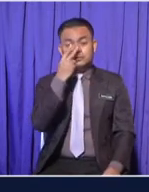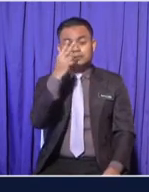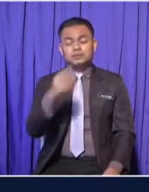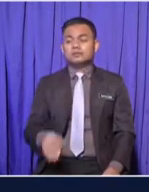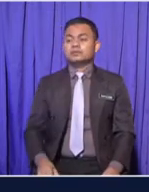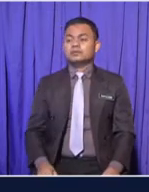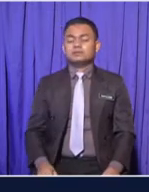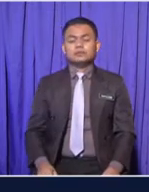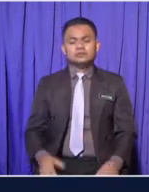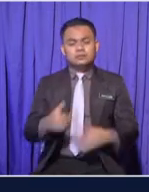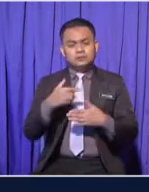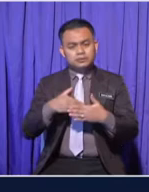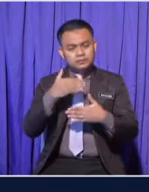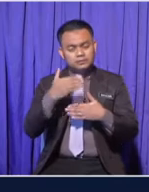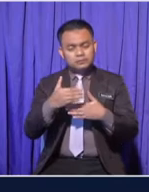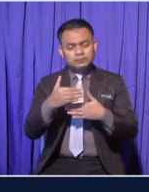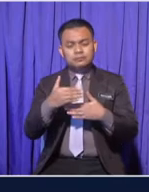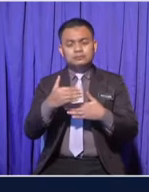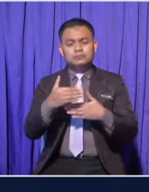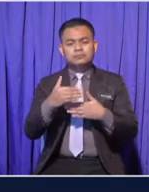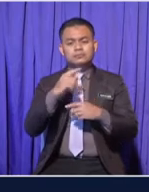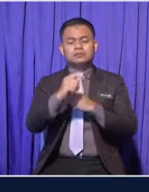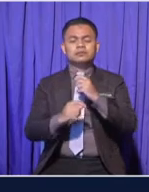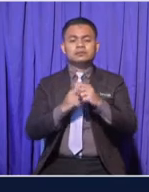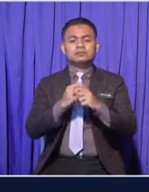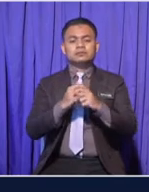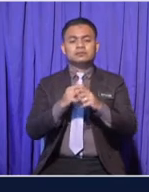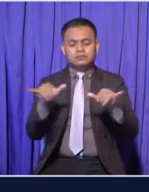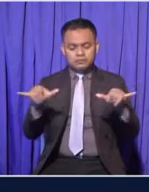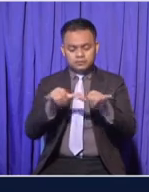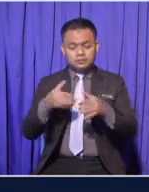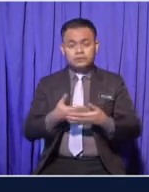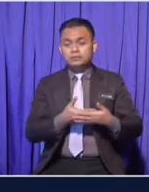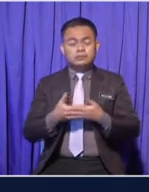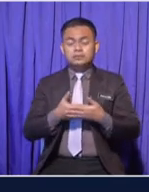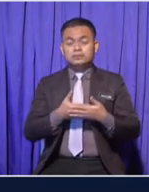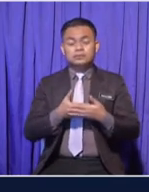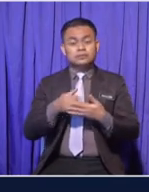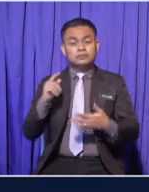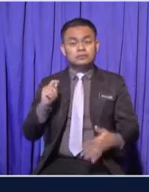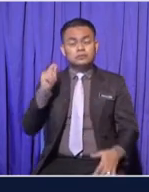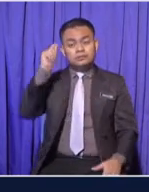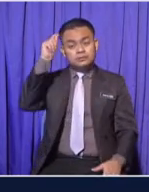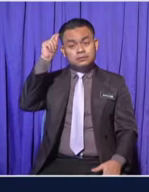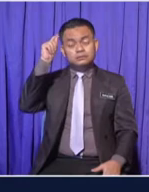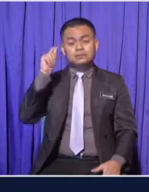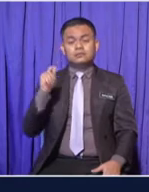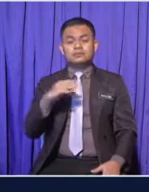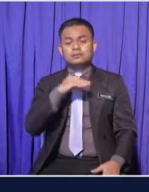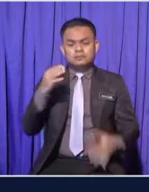after a year The baby's size, height, and weight has